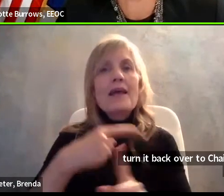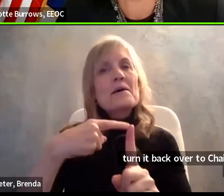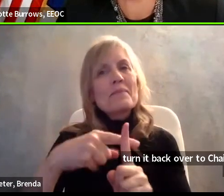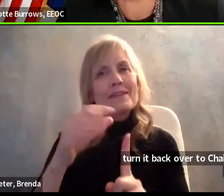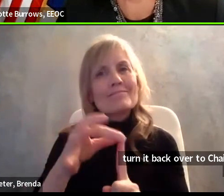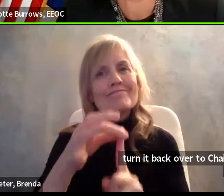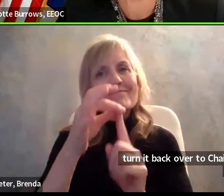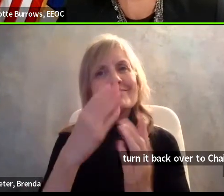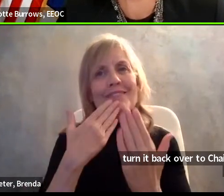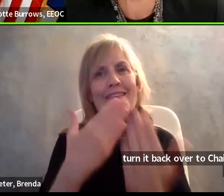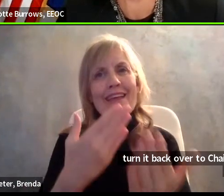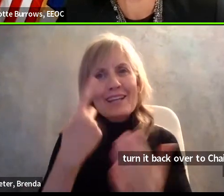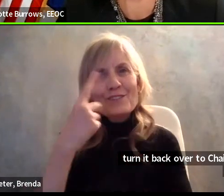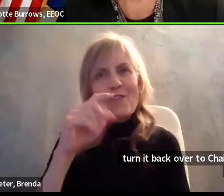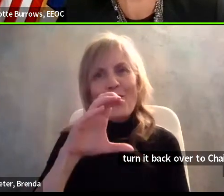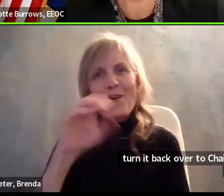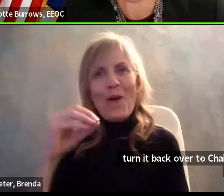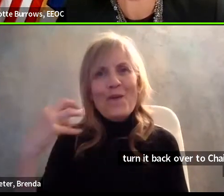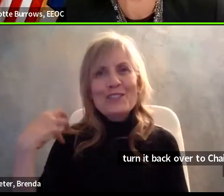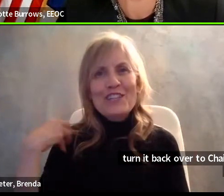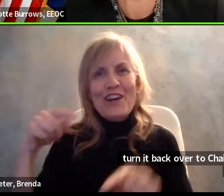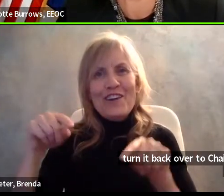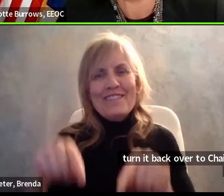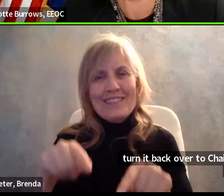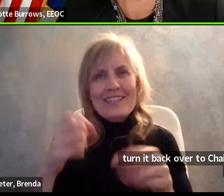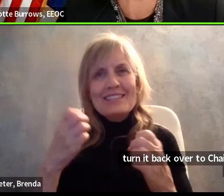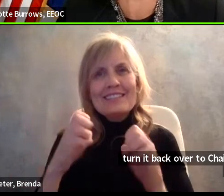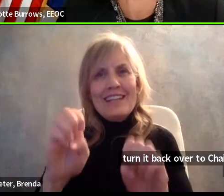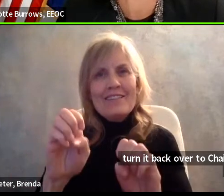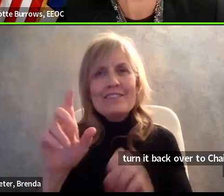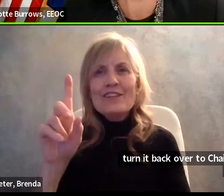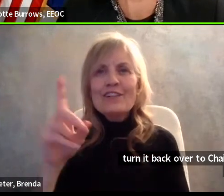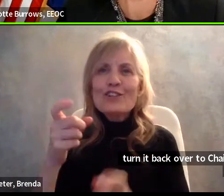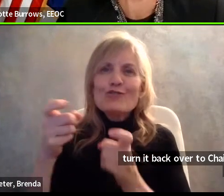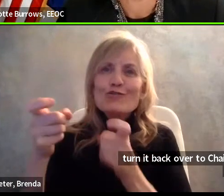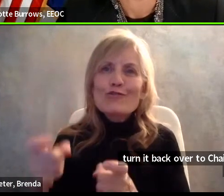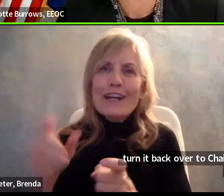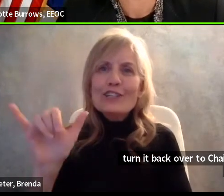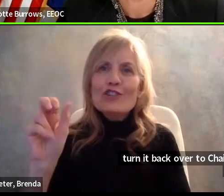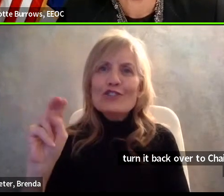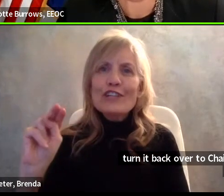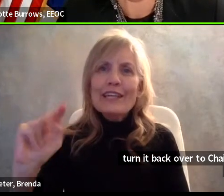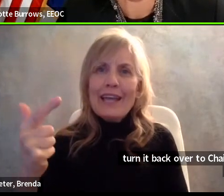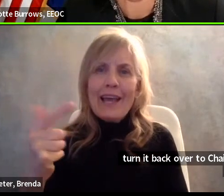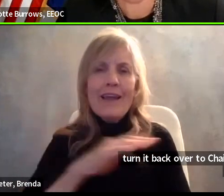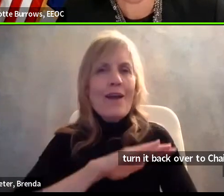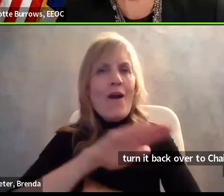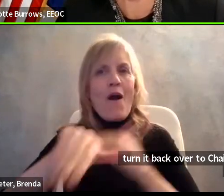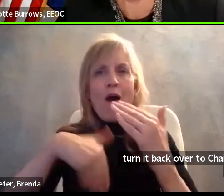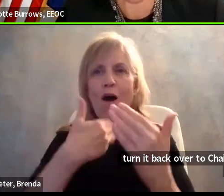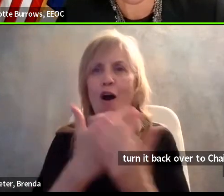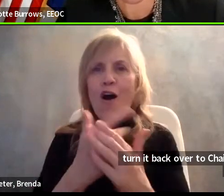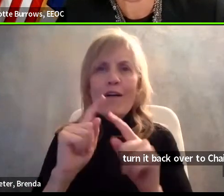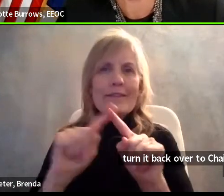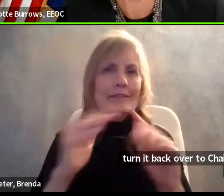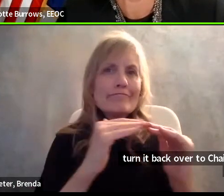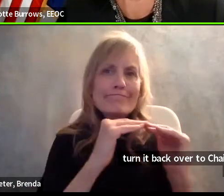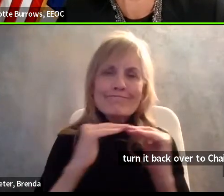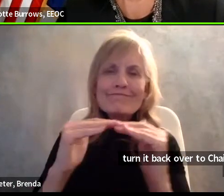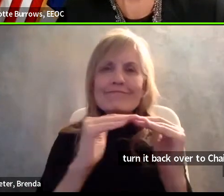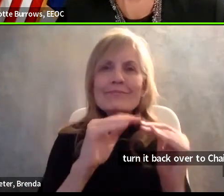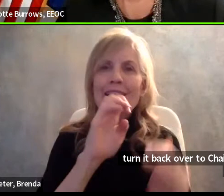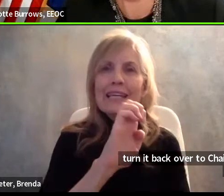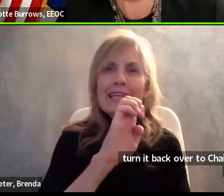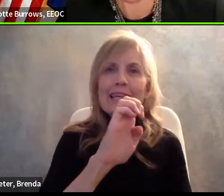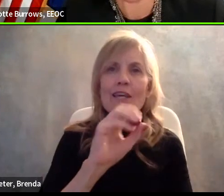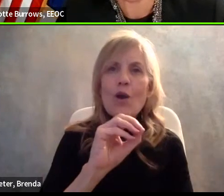co-chair of this effort for hire, Director Yang and all of our colleagues at the EEOC and